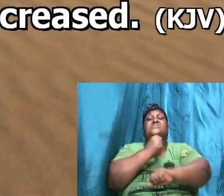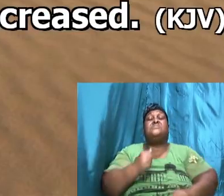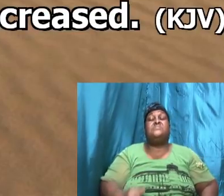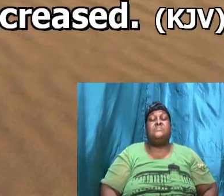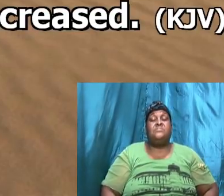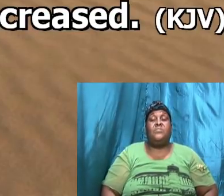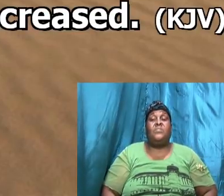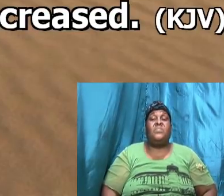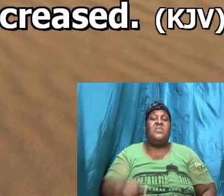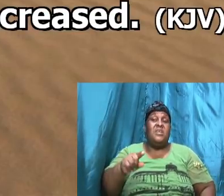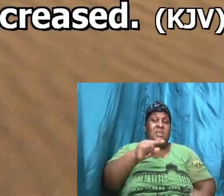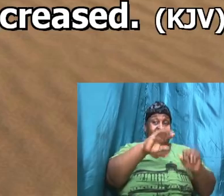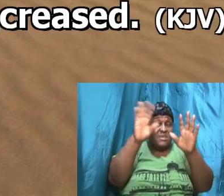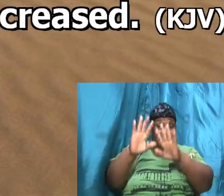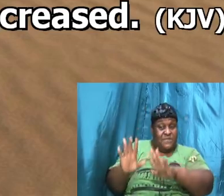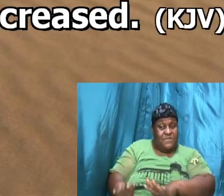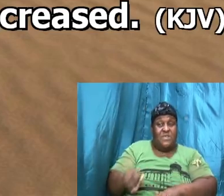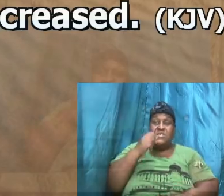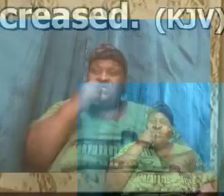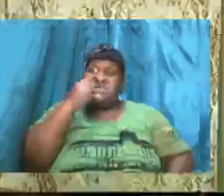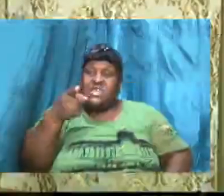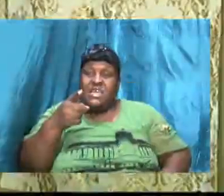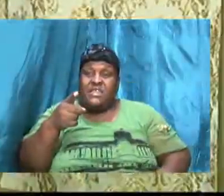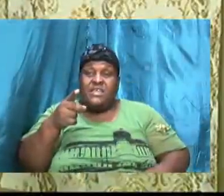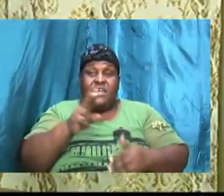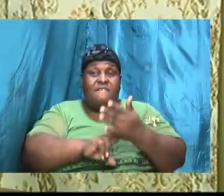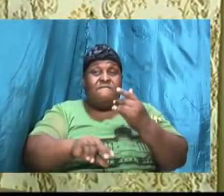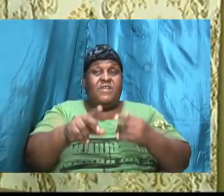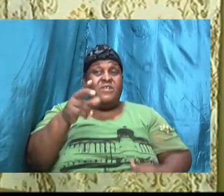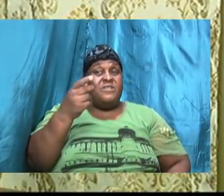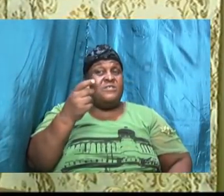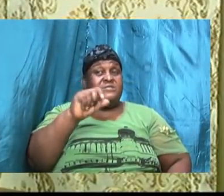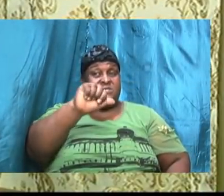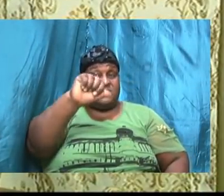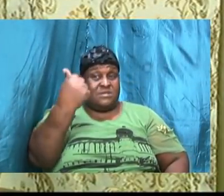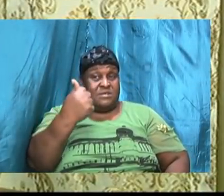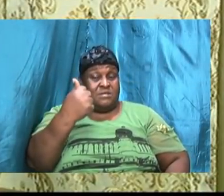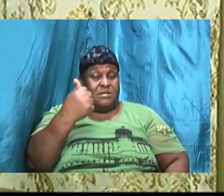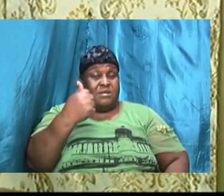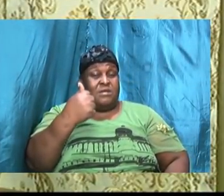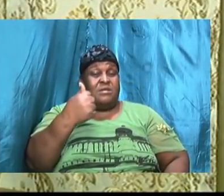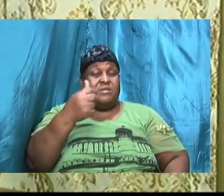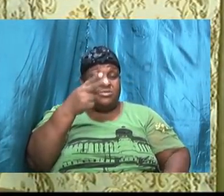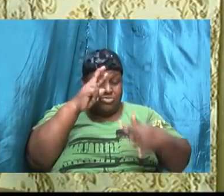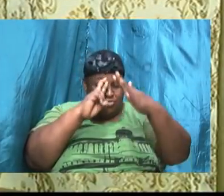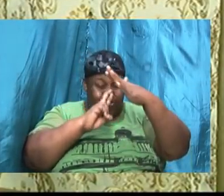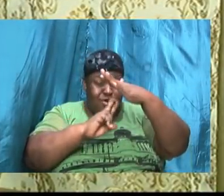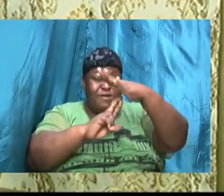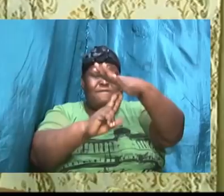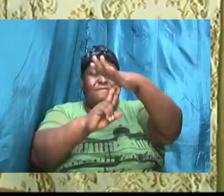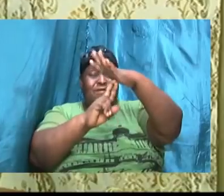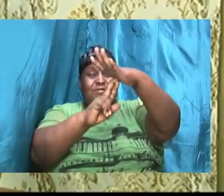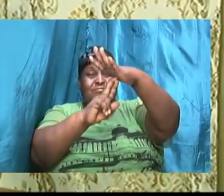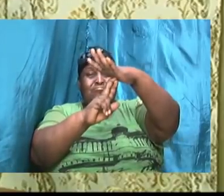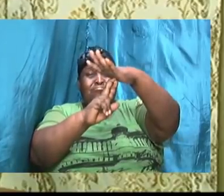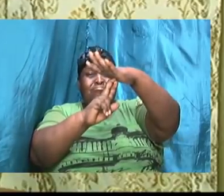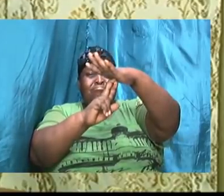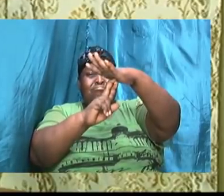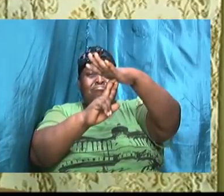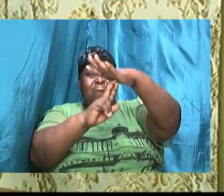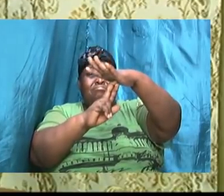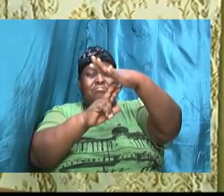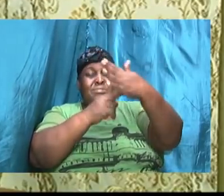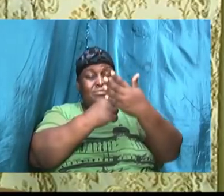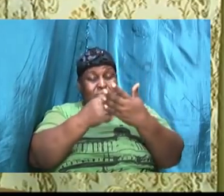This fear that is mentioned in verse 10 means morally reverence or this holy respect that I am